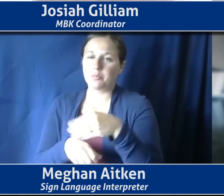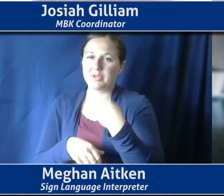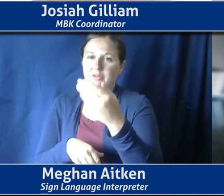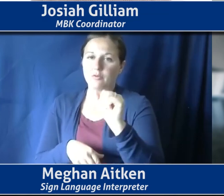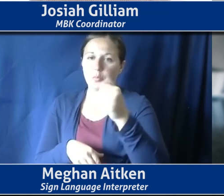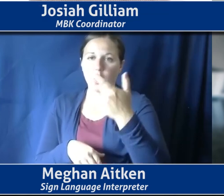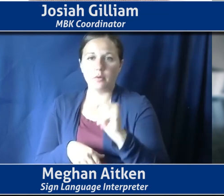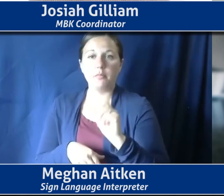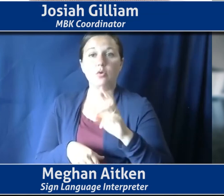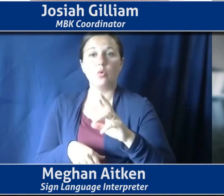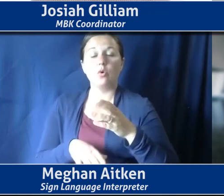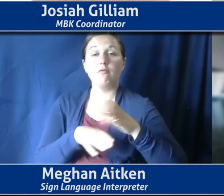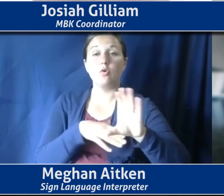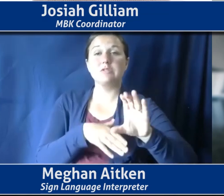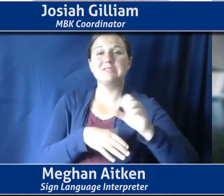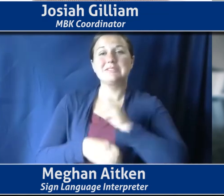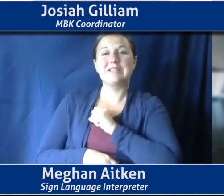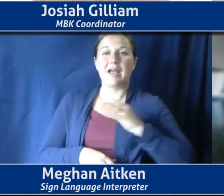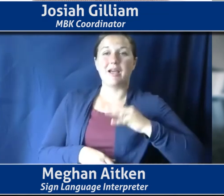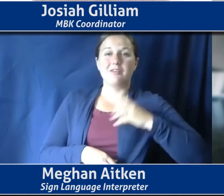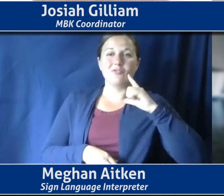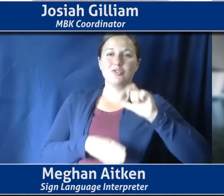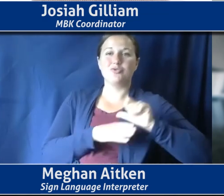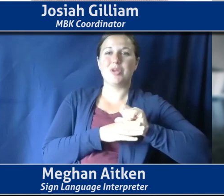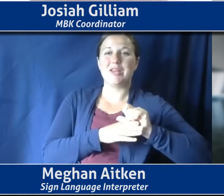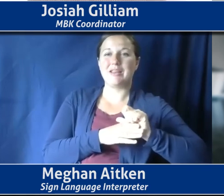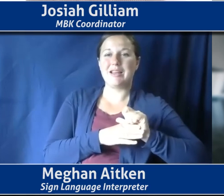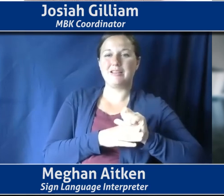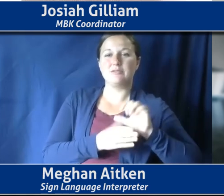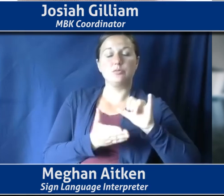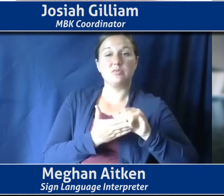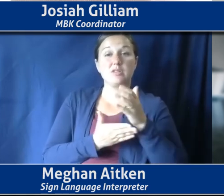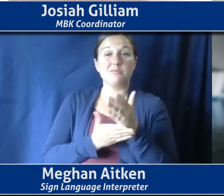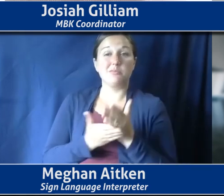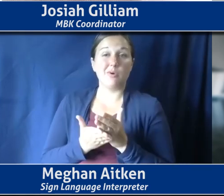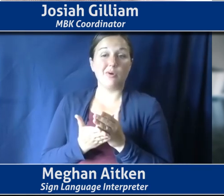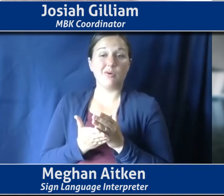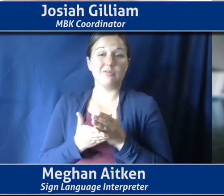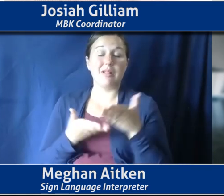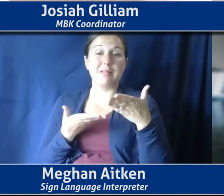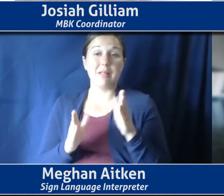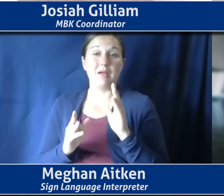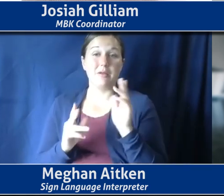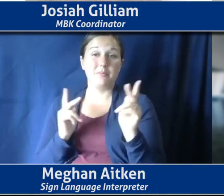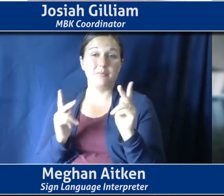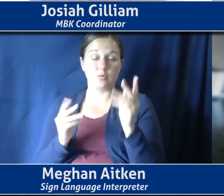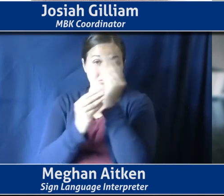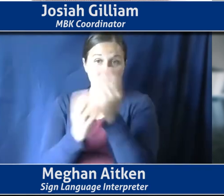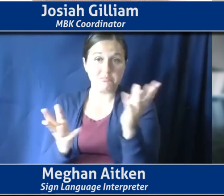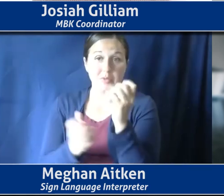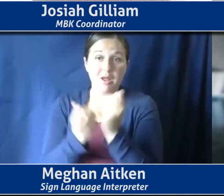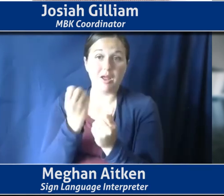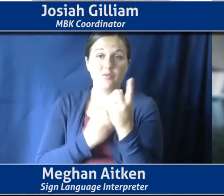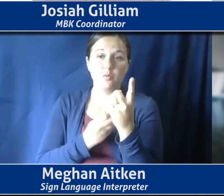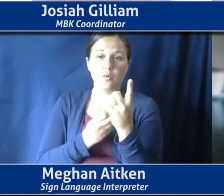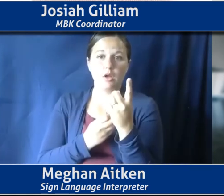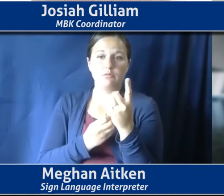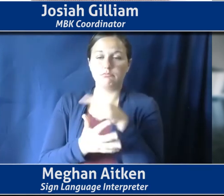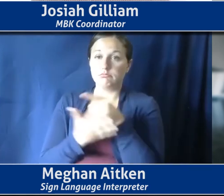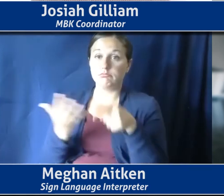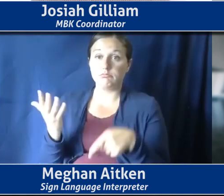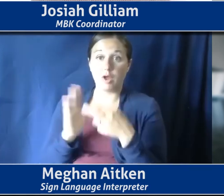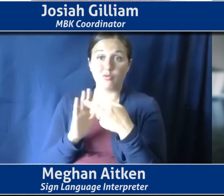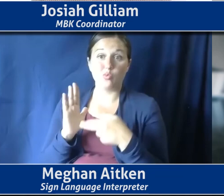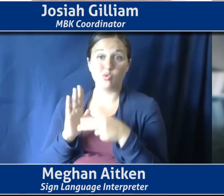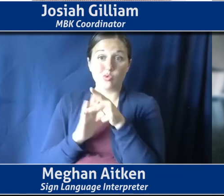trained. So I think, you that's a part of it is just letting folks know that there are things out there to protect them and that here are the ways that,